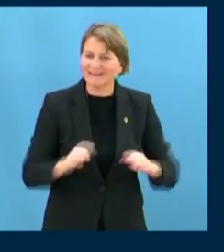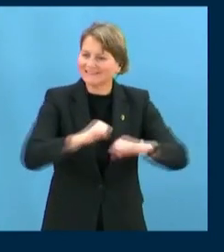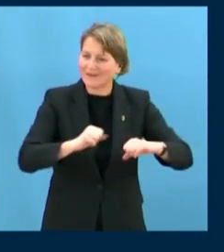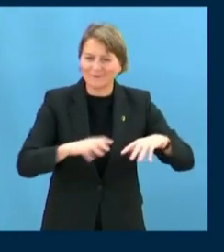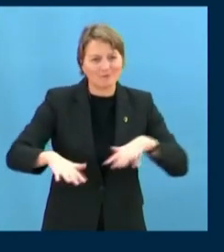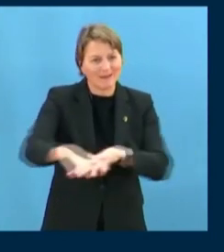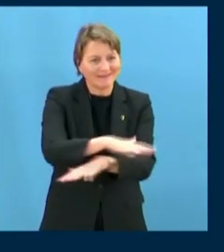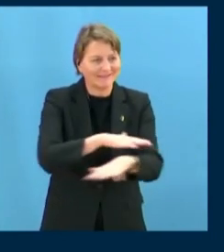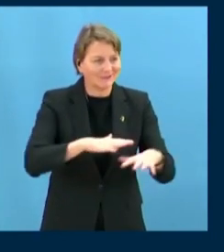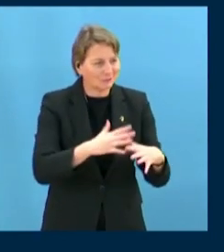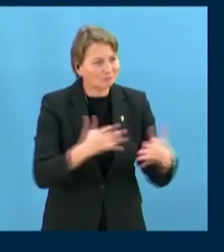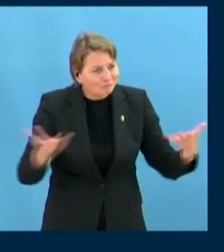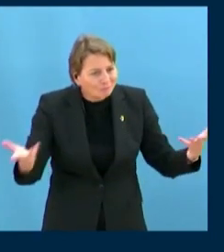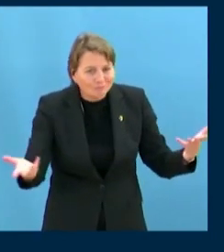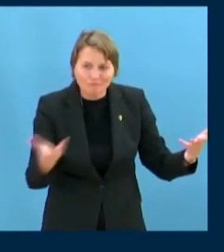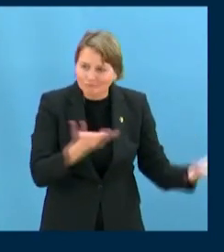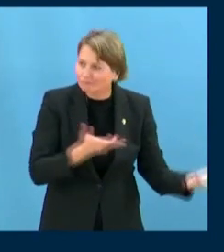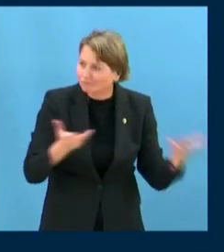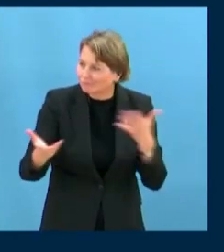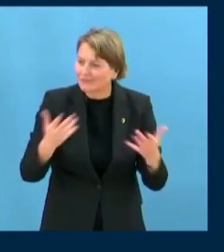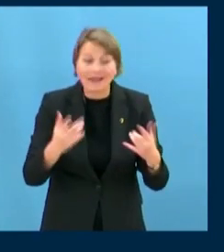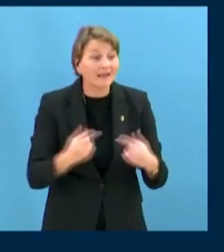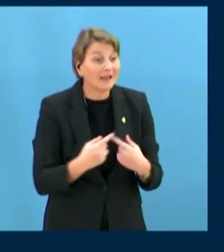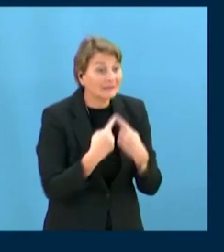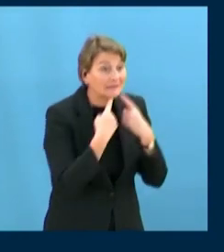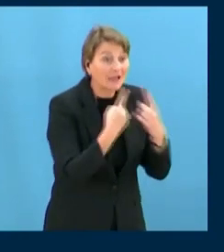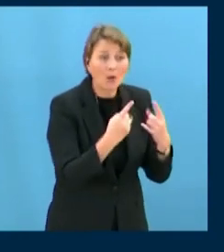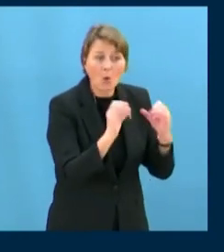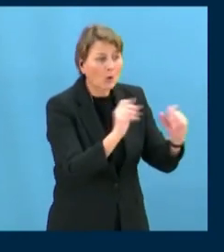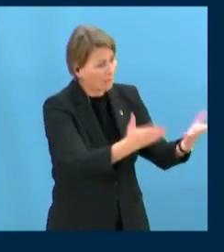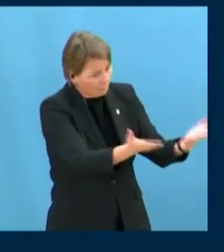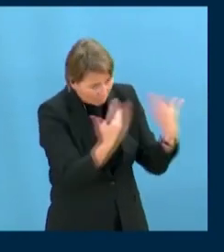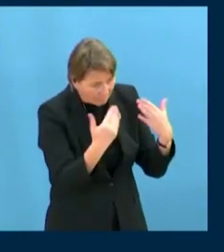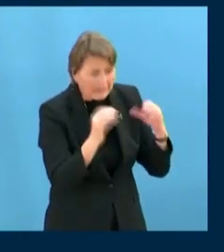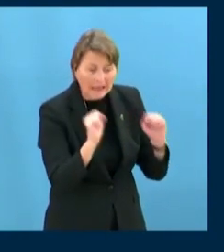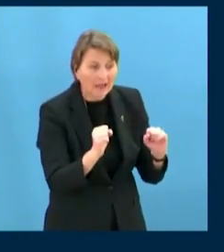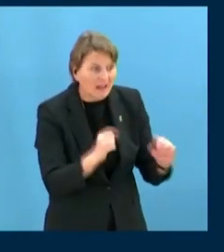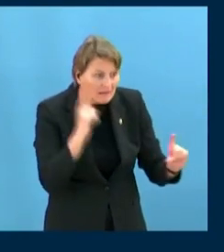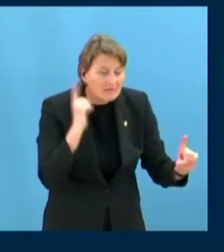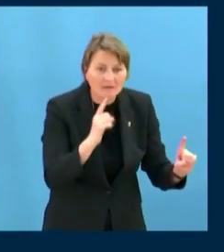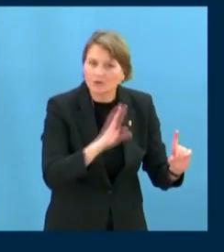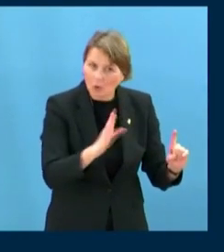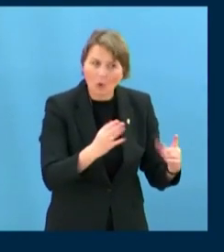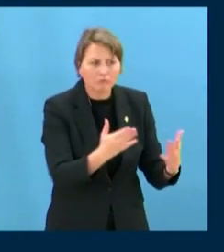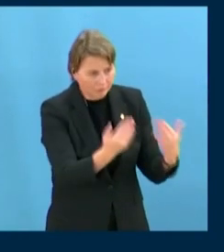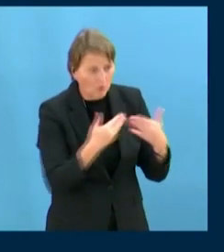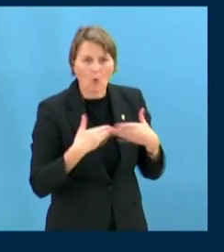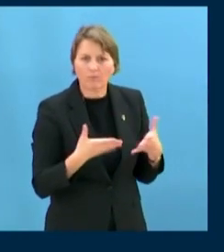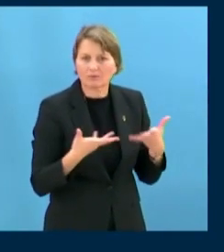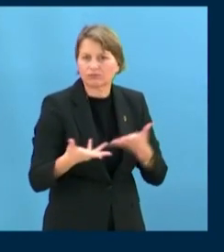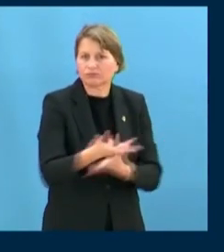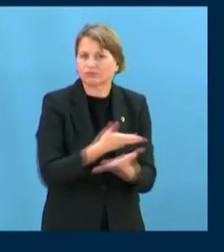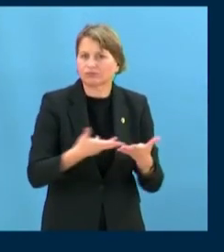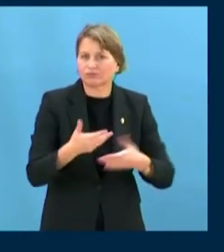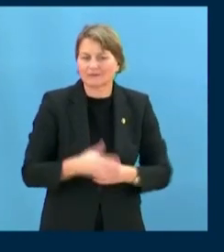interaction, where those who speak up can be heard without fear of retribution. Your Excellencies, I